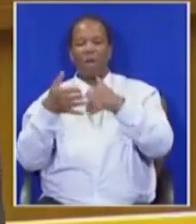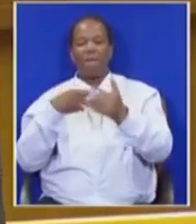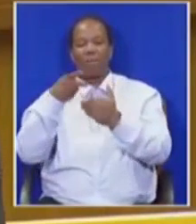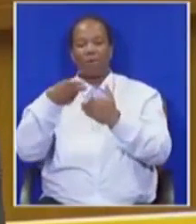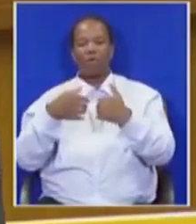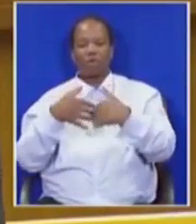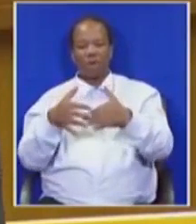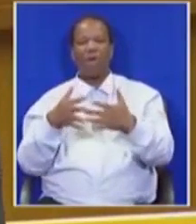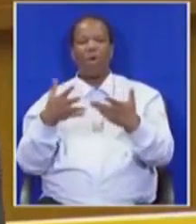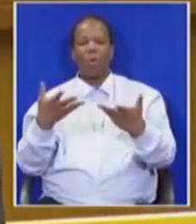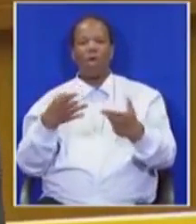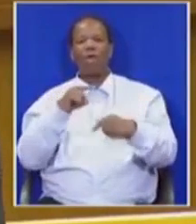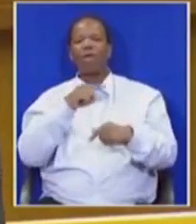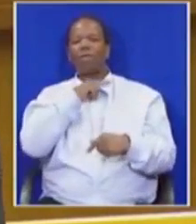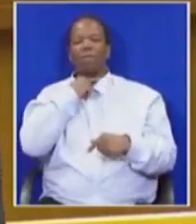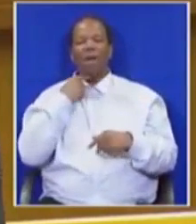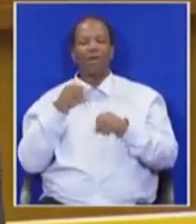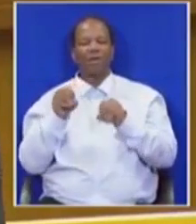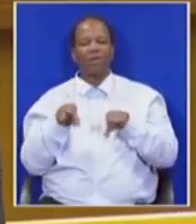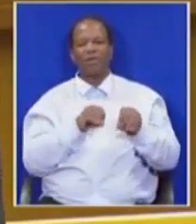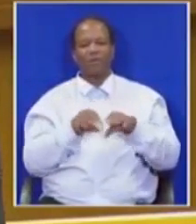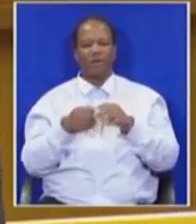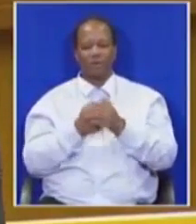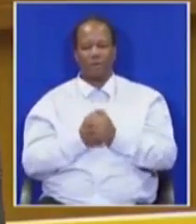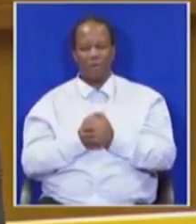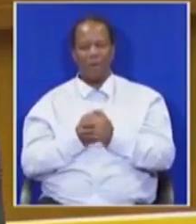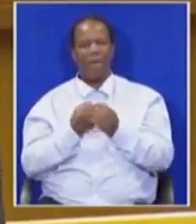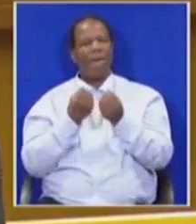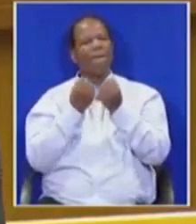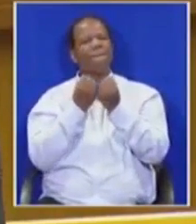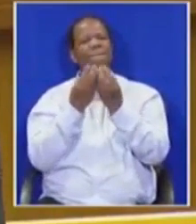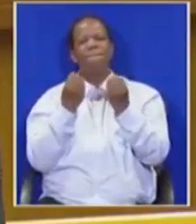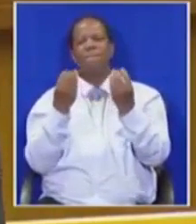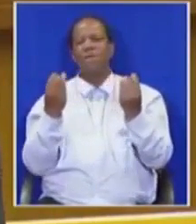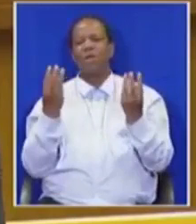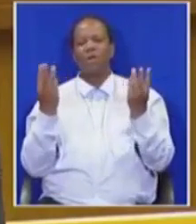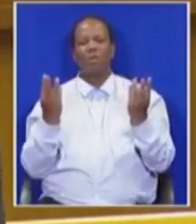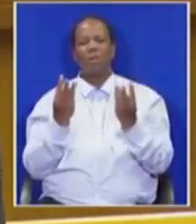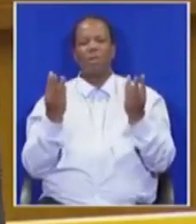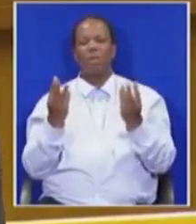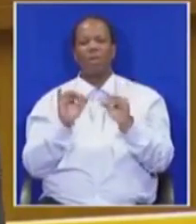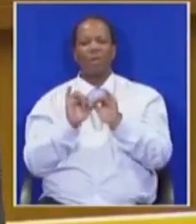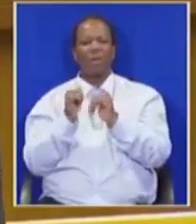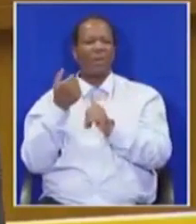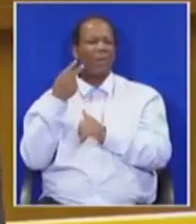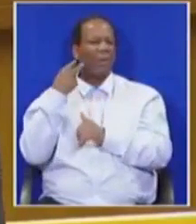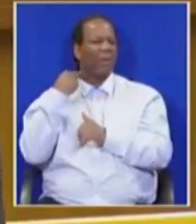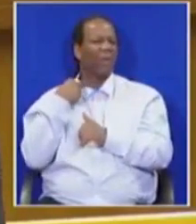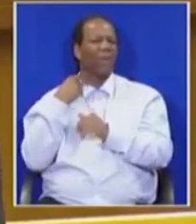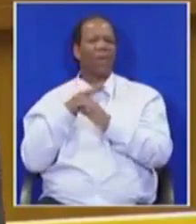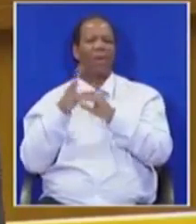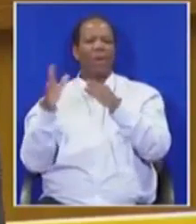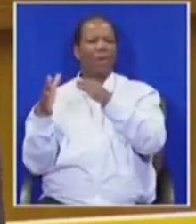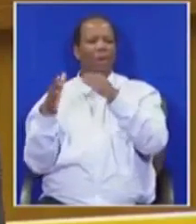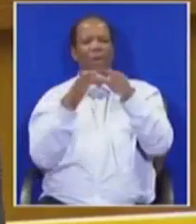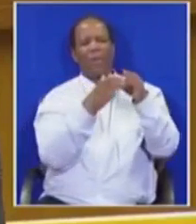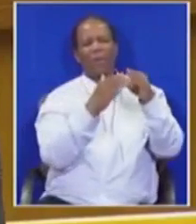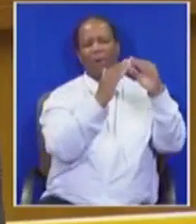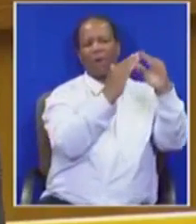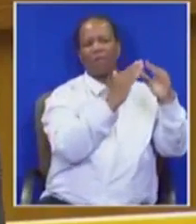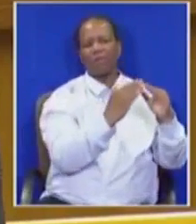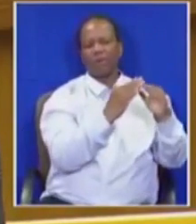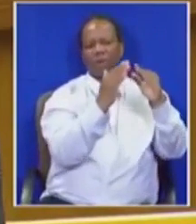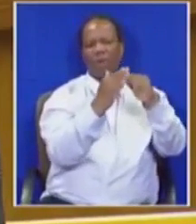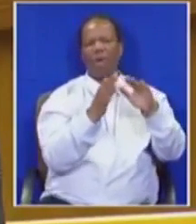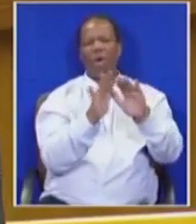in blood and in pain. Millions ended up in the humiliated, conquered township condition of